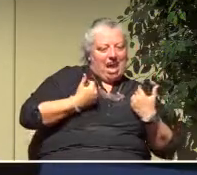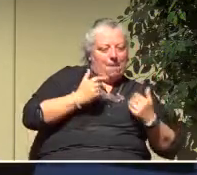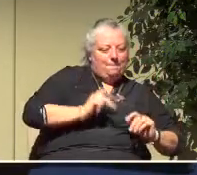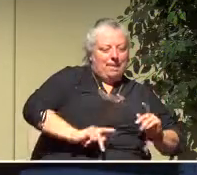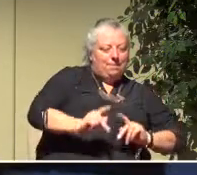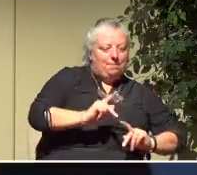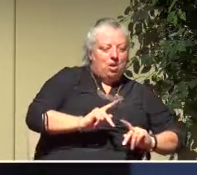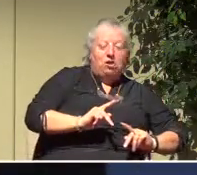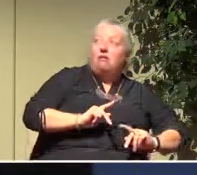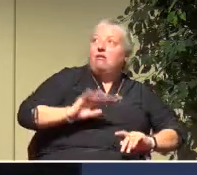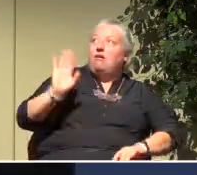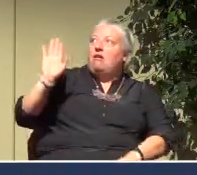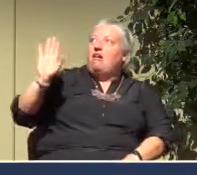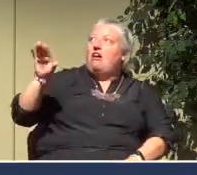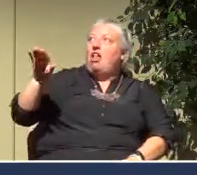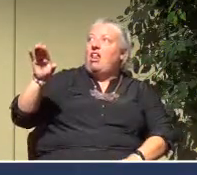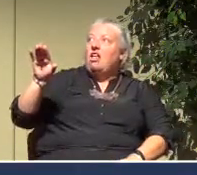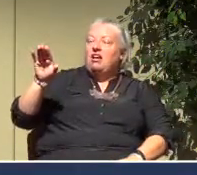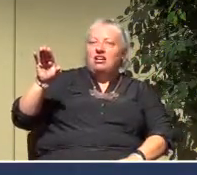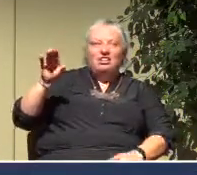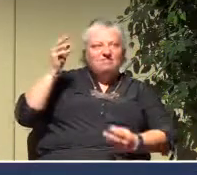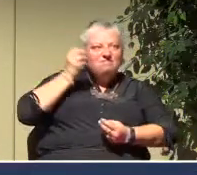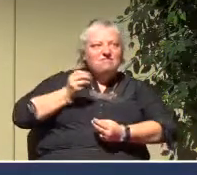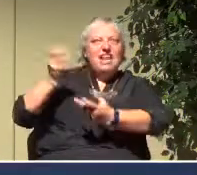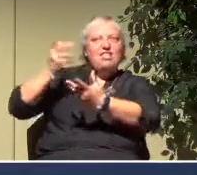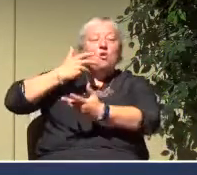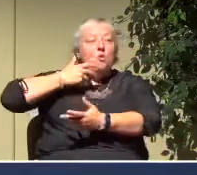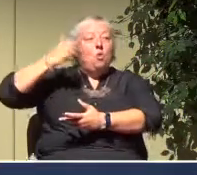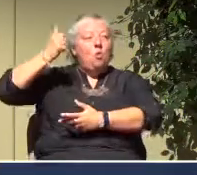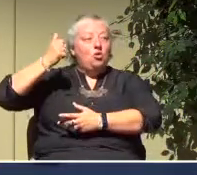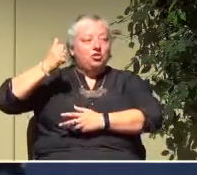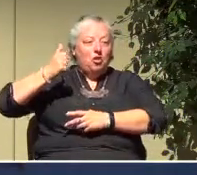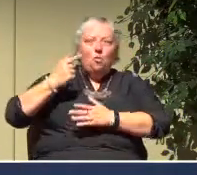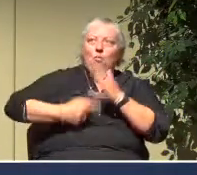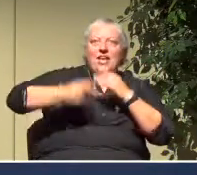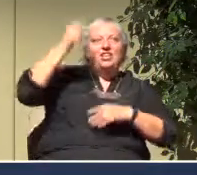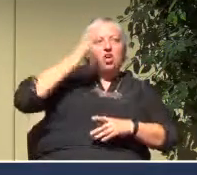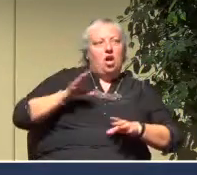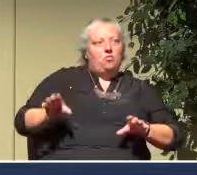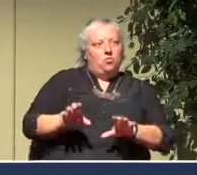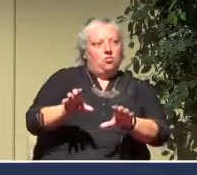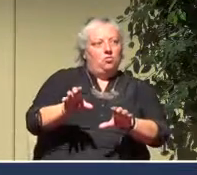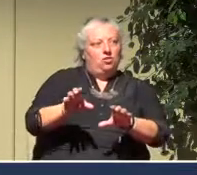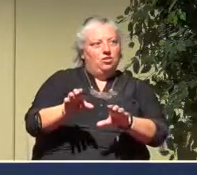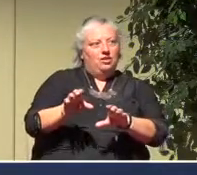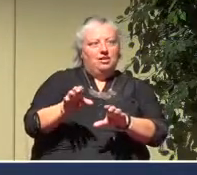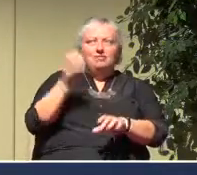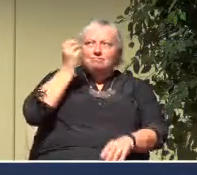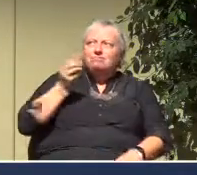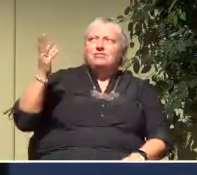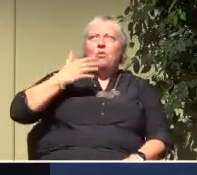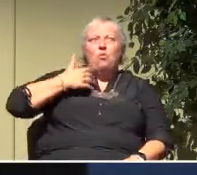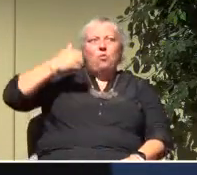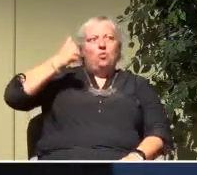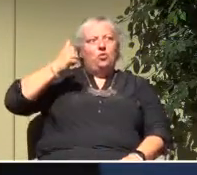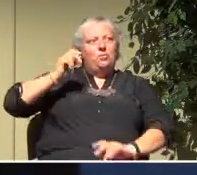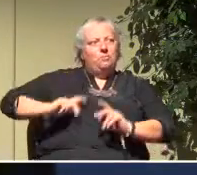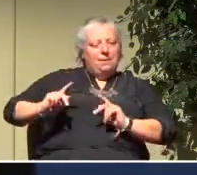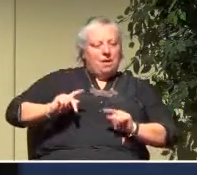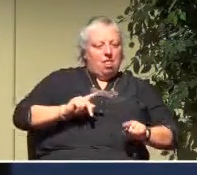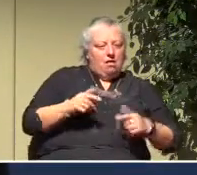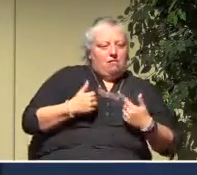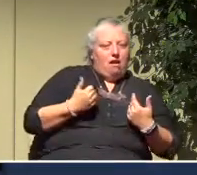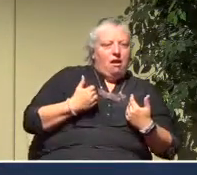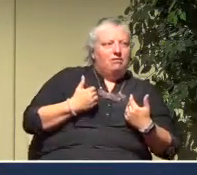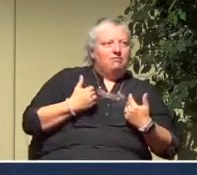also commending God's works to another generation, to an older generation, for instance.